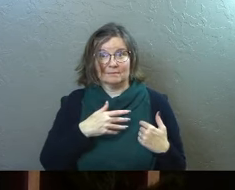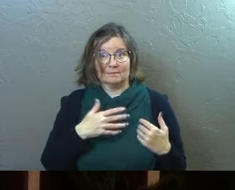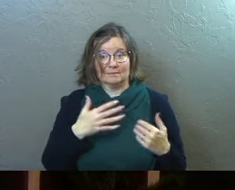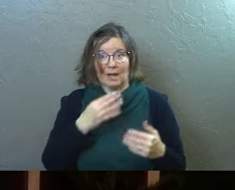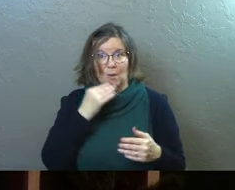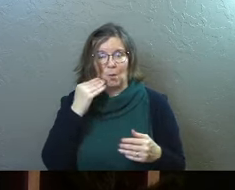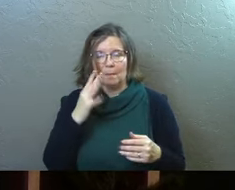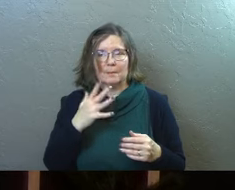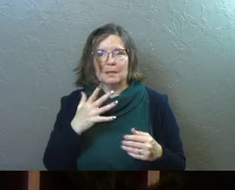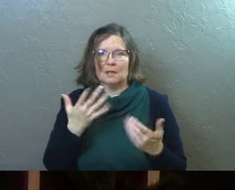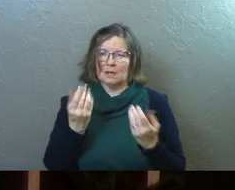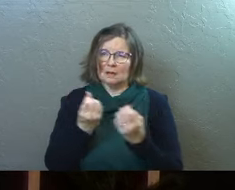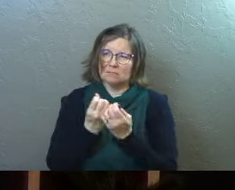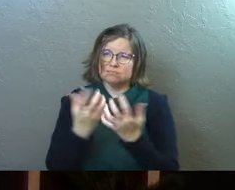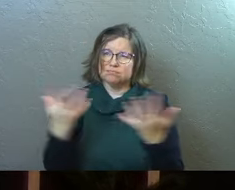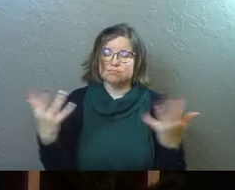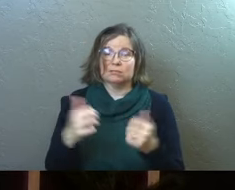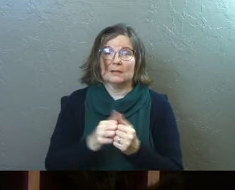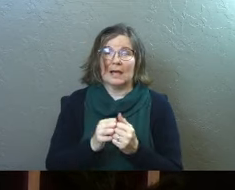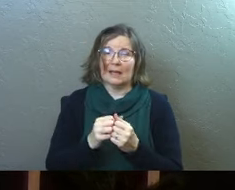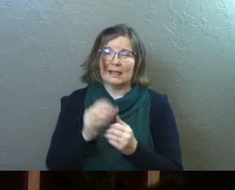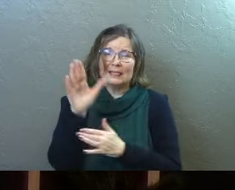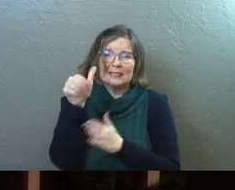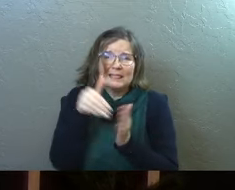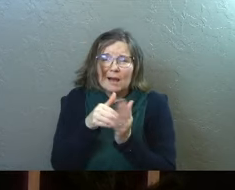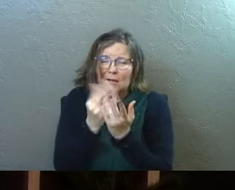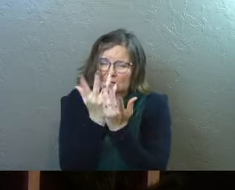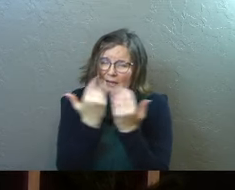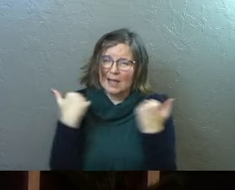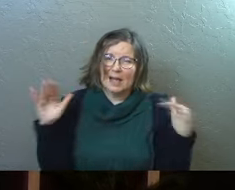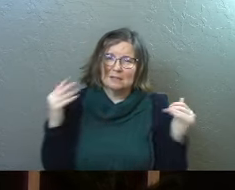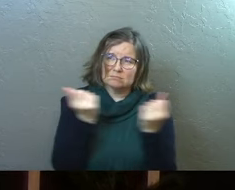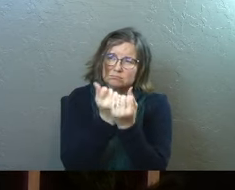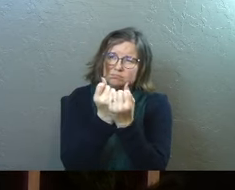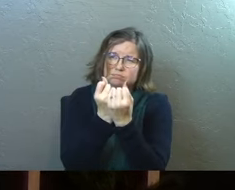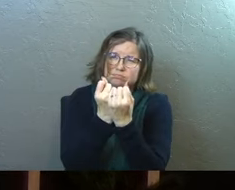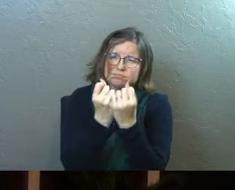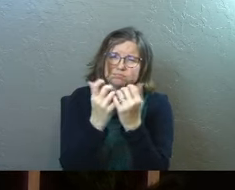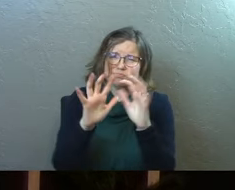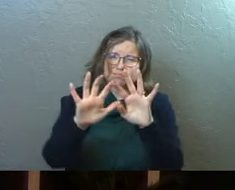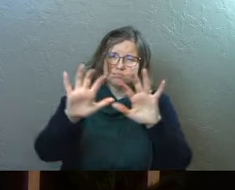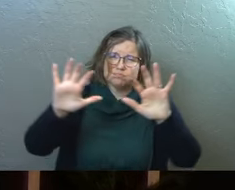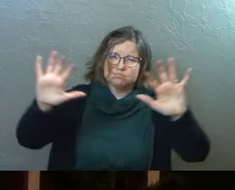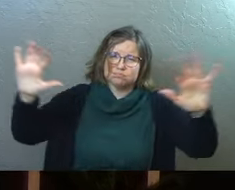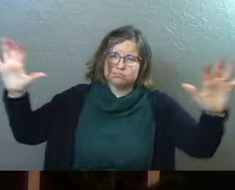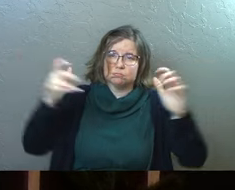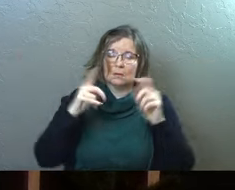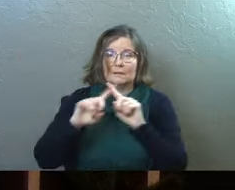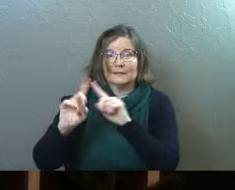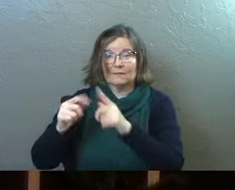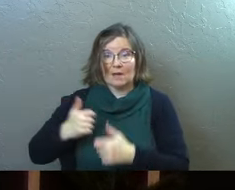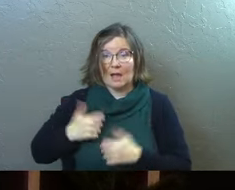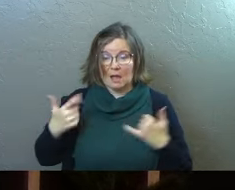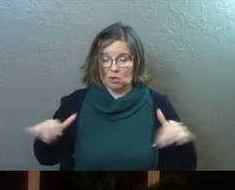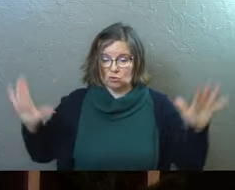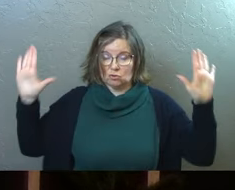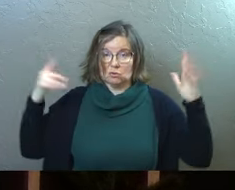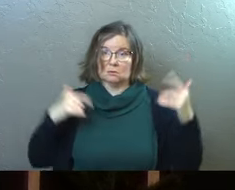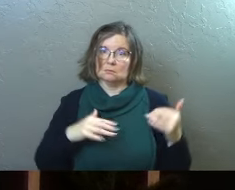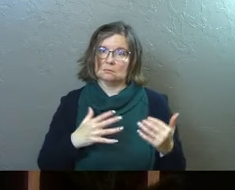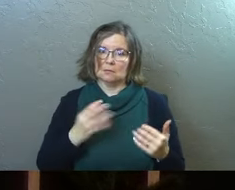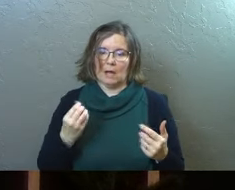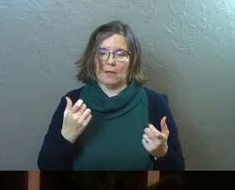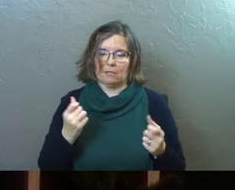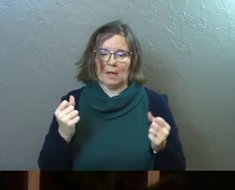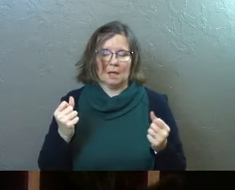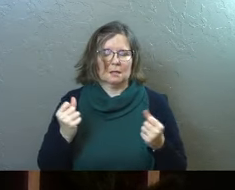It's a vast host. It's a, the Greek is a multitude of angels. This is a large army of angels and they burst out